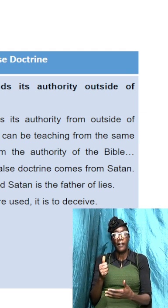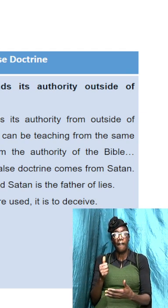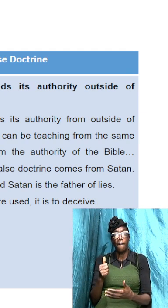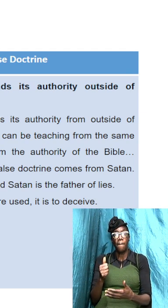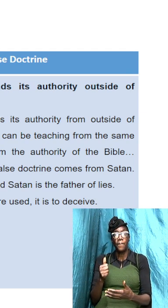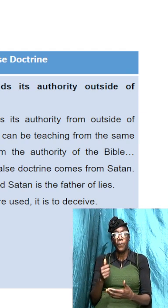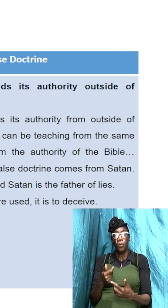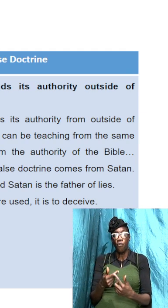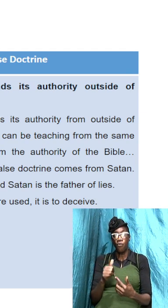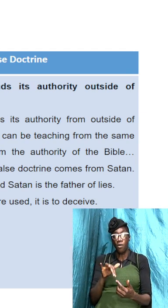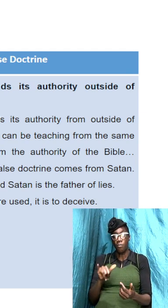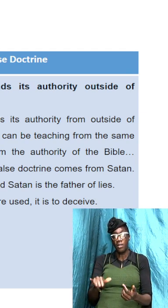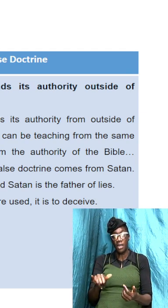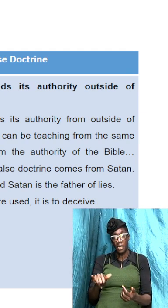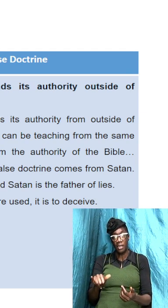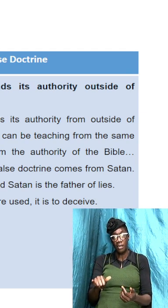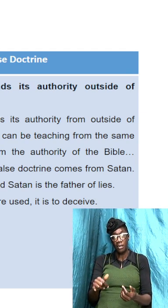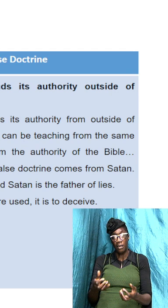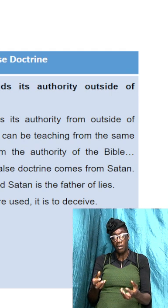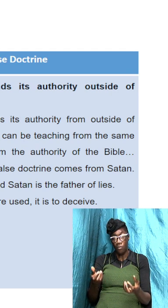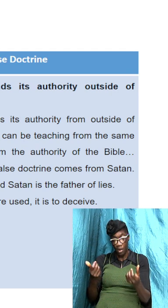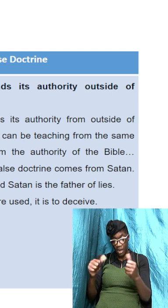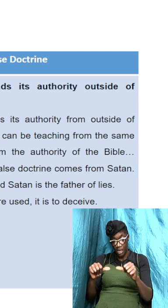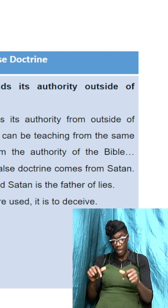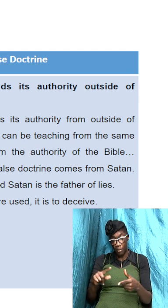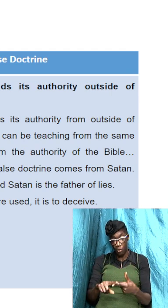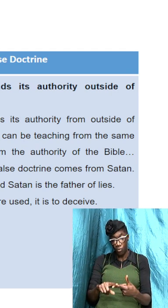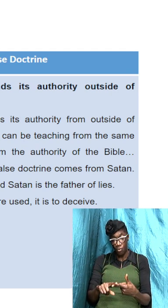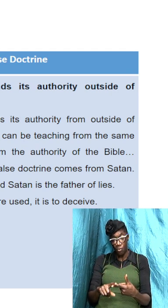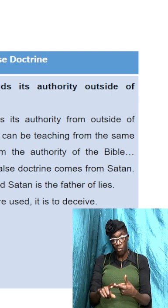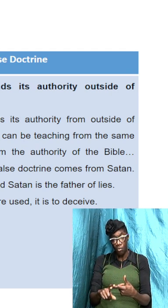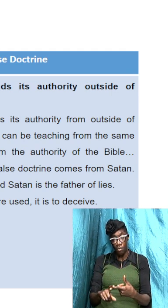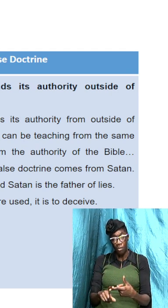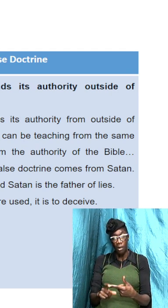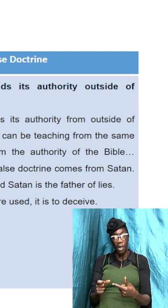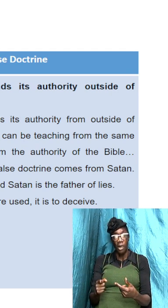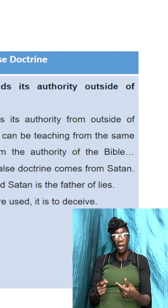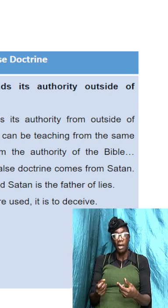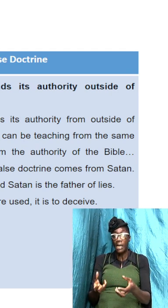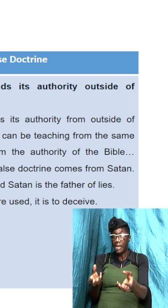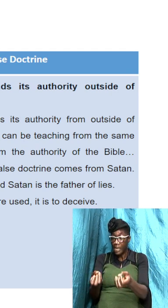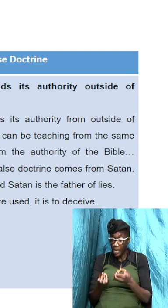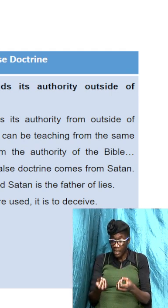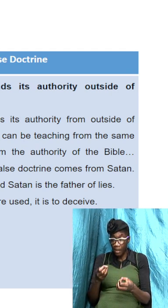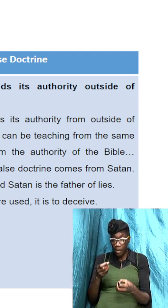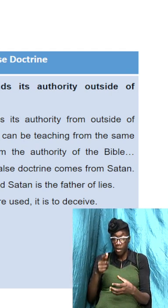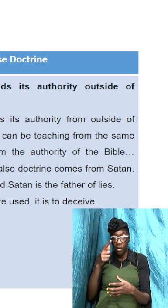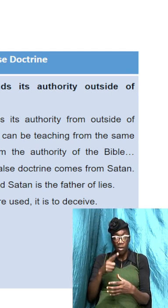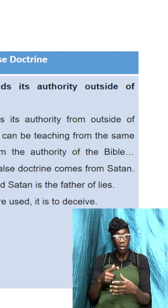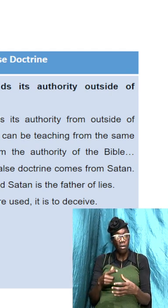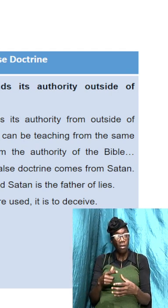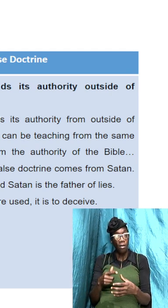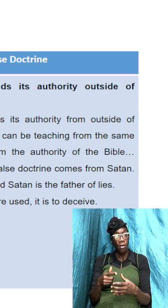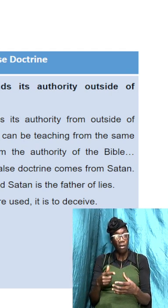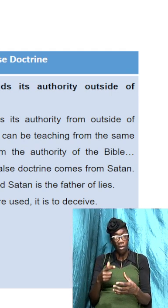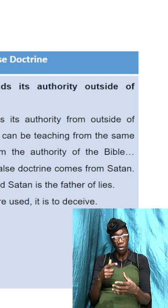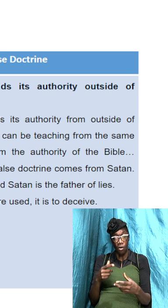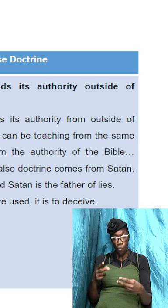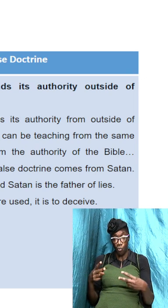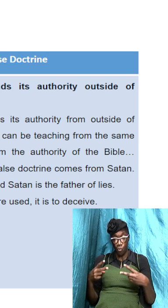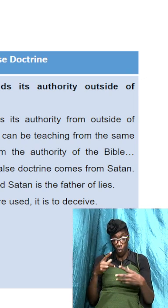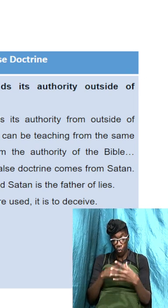from that we were able to derive what we have today